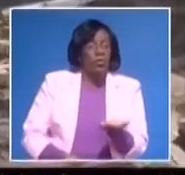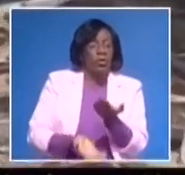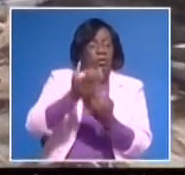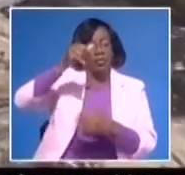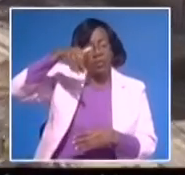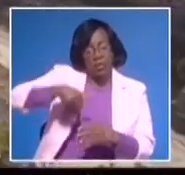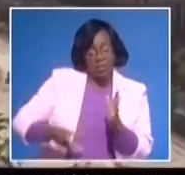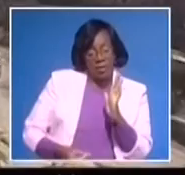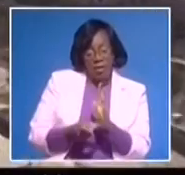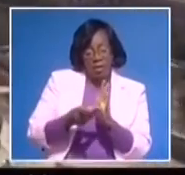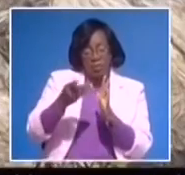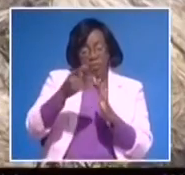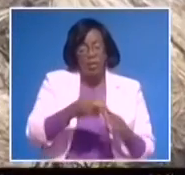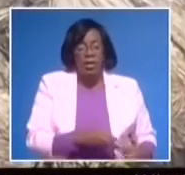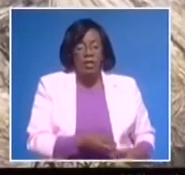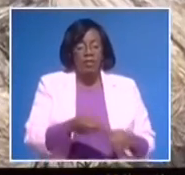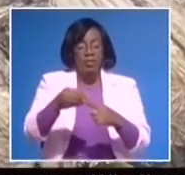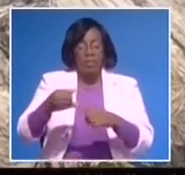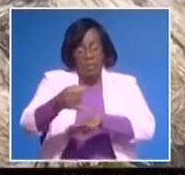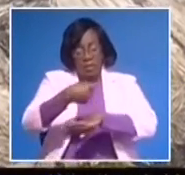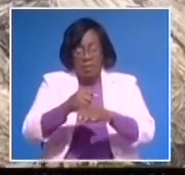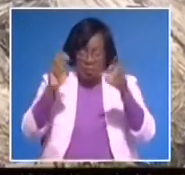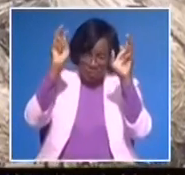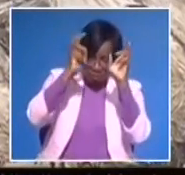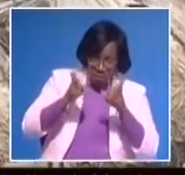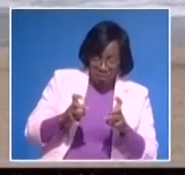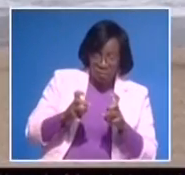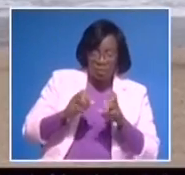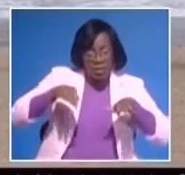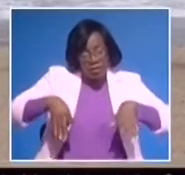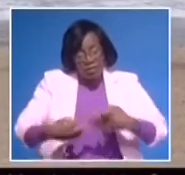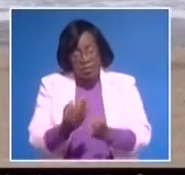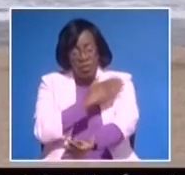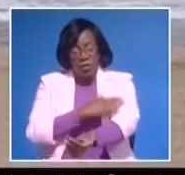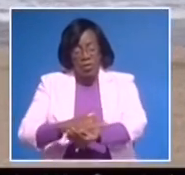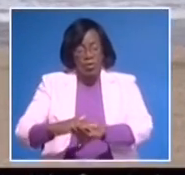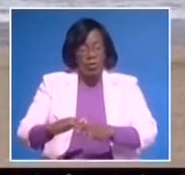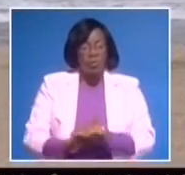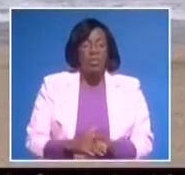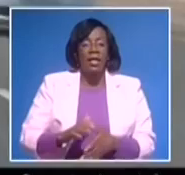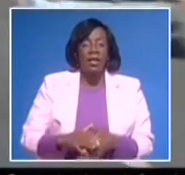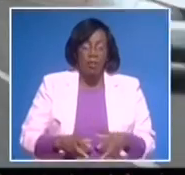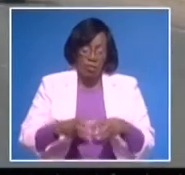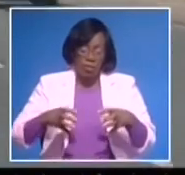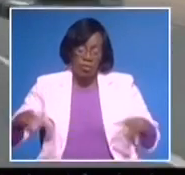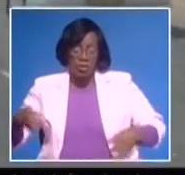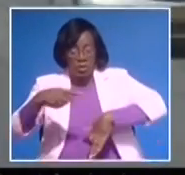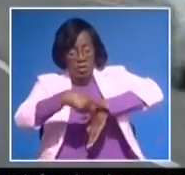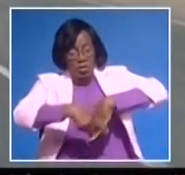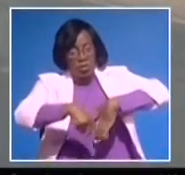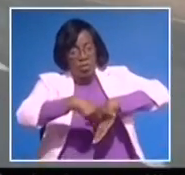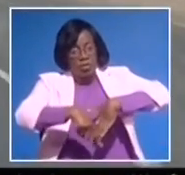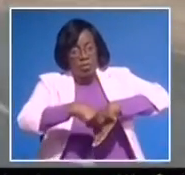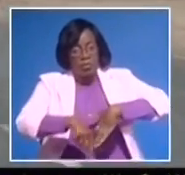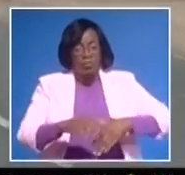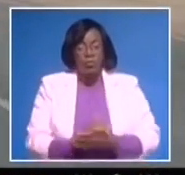especially in the field of energy, infrastructure, roads, and the extension of the port of Wolfish Bay to make it the key